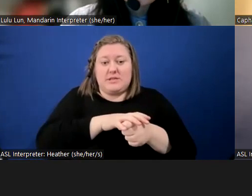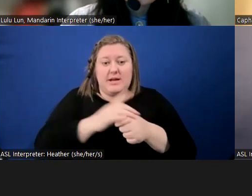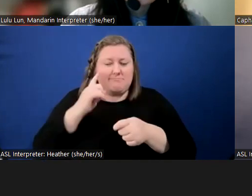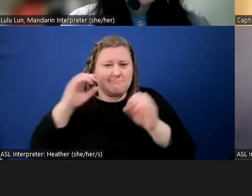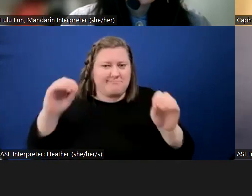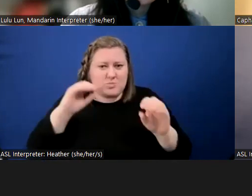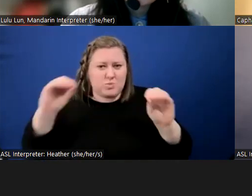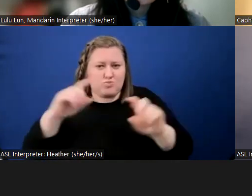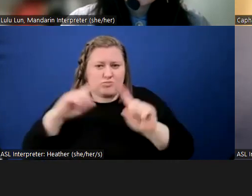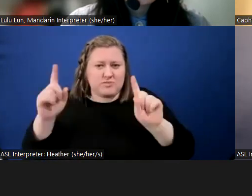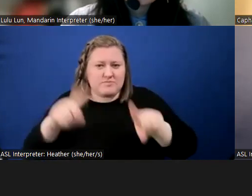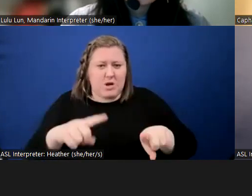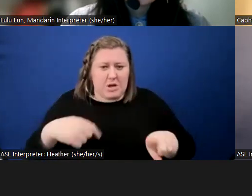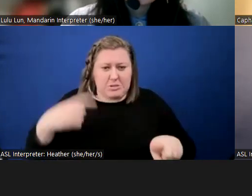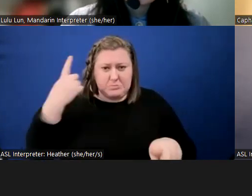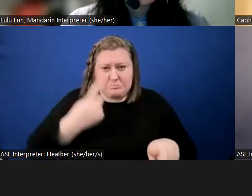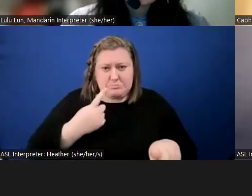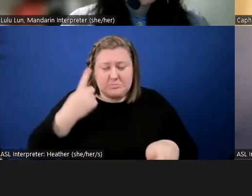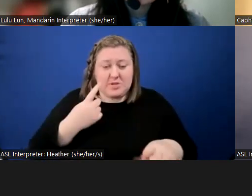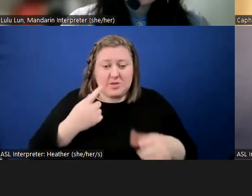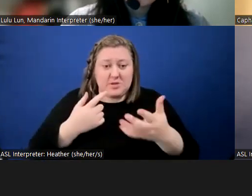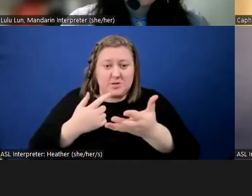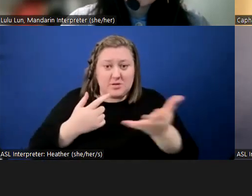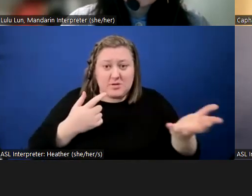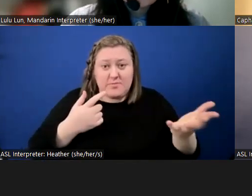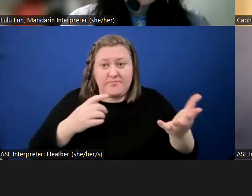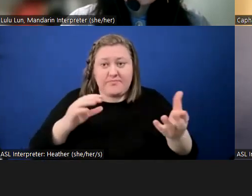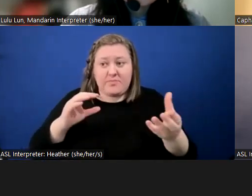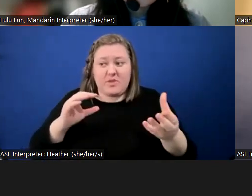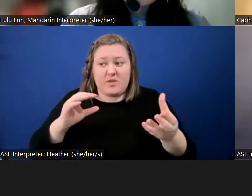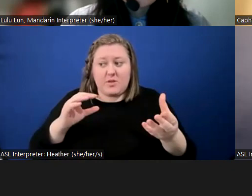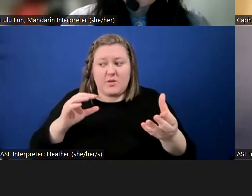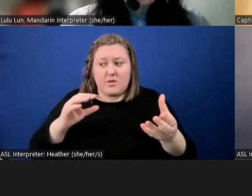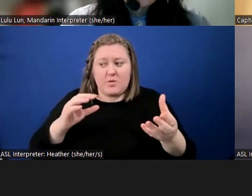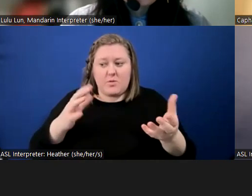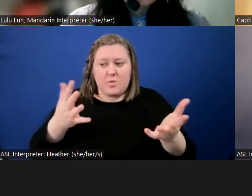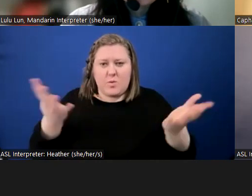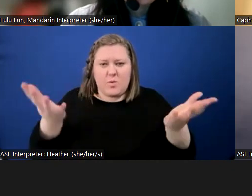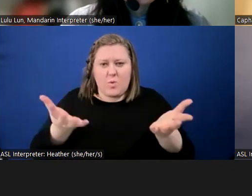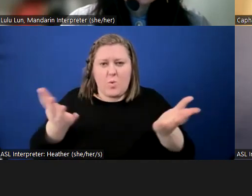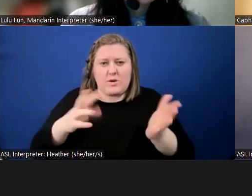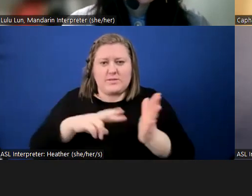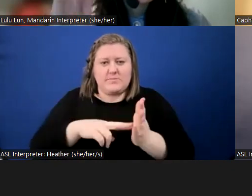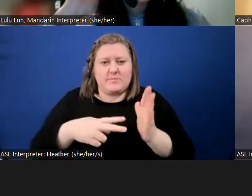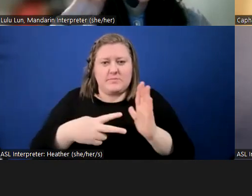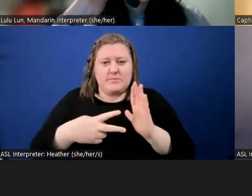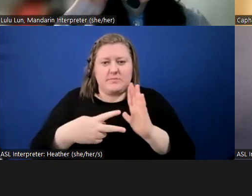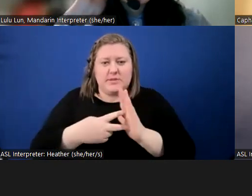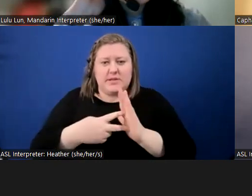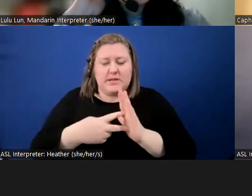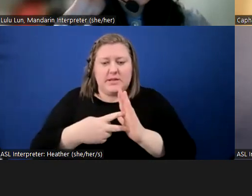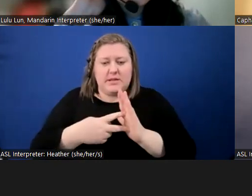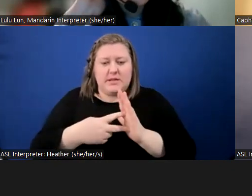I'm wondering if folks have some type of comment on what it would look like to have an easier